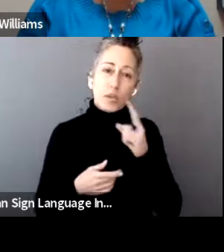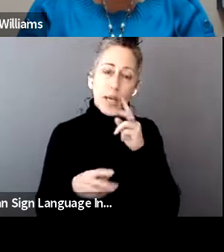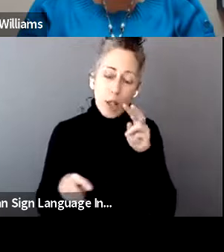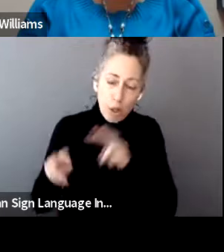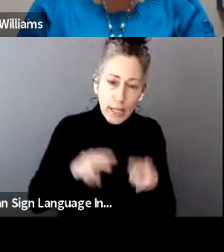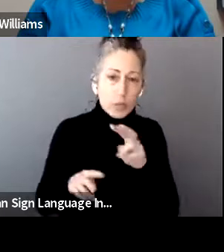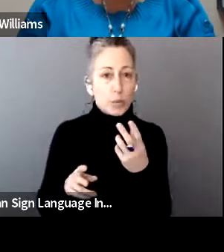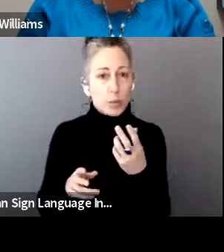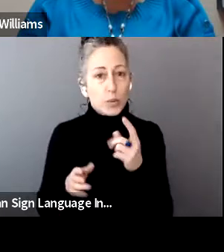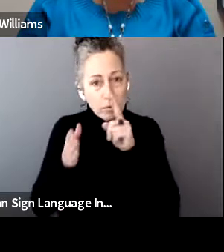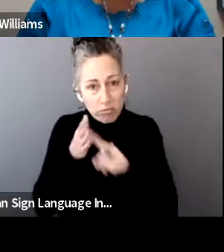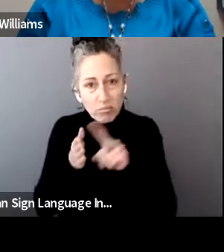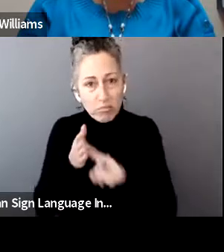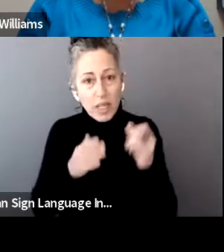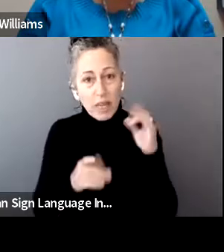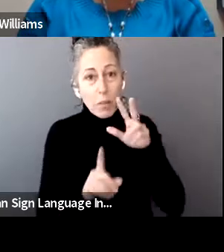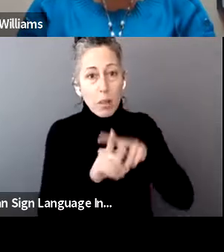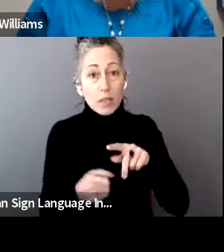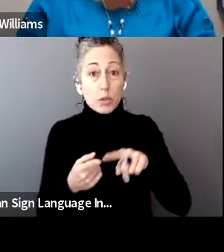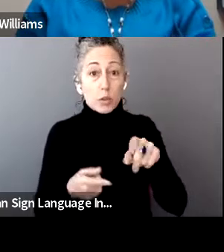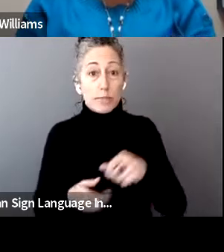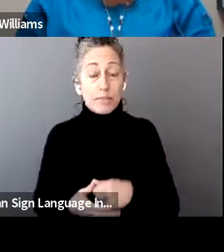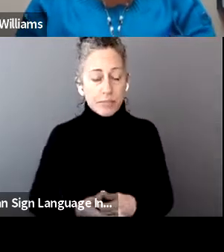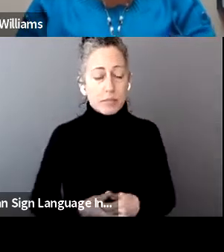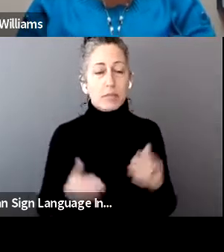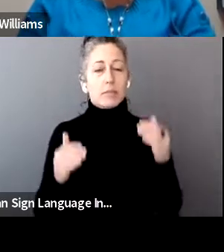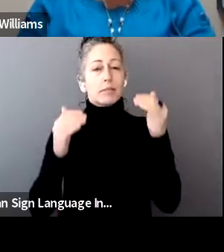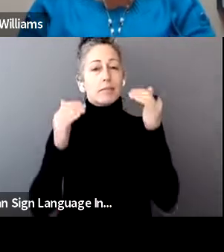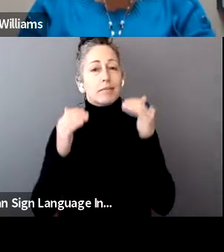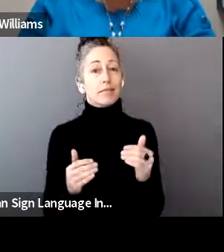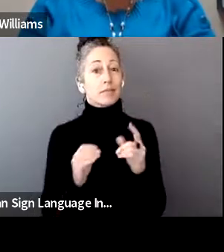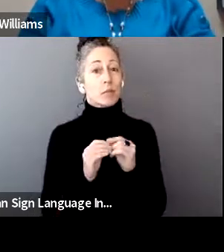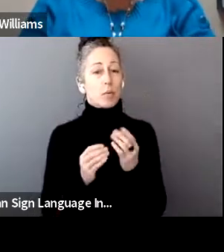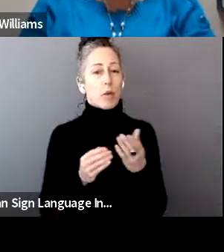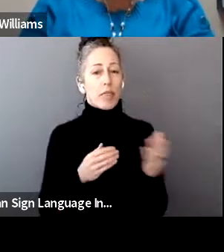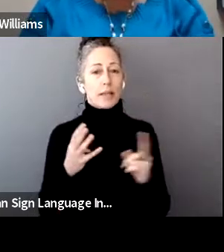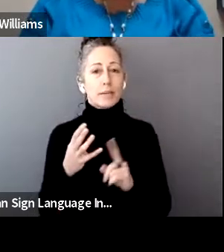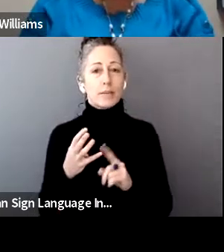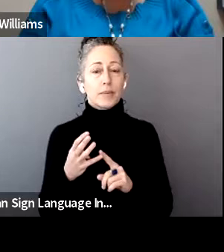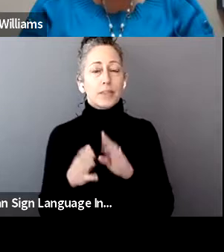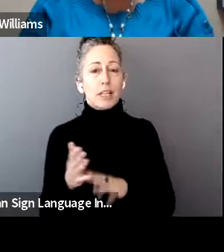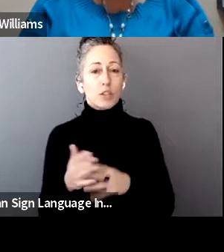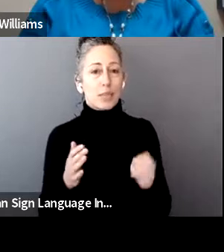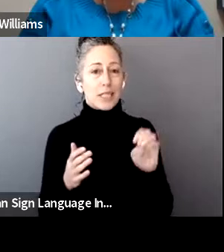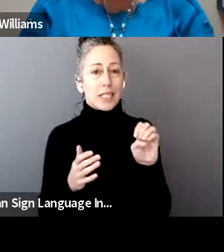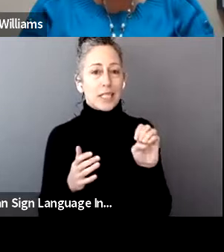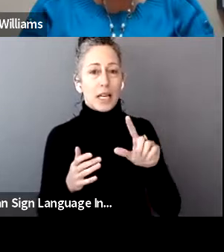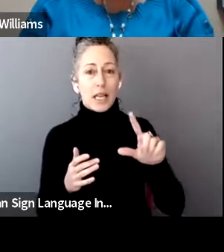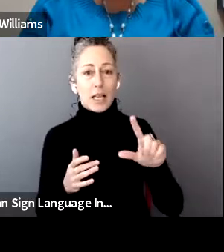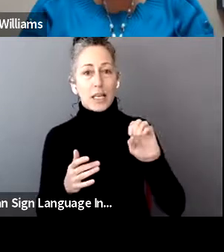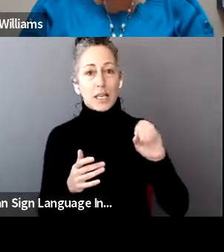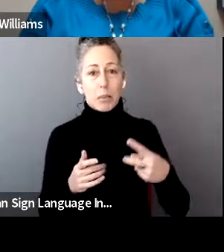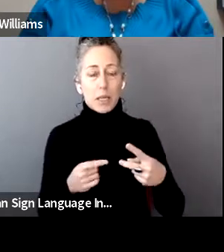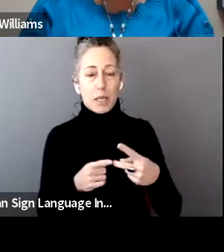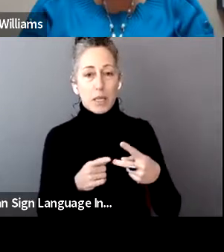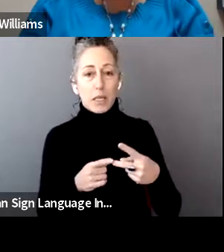to look into if they apply to you. And then also one more thing, the new schedule E LEP. So that is a